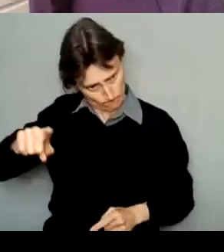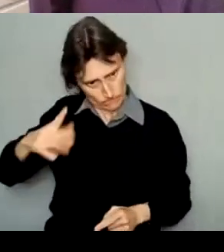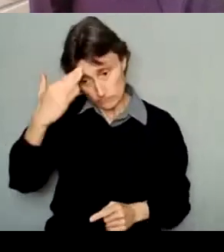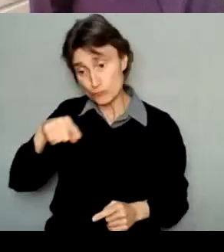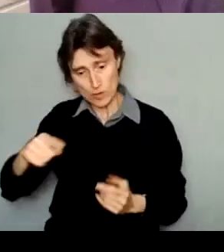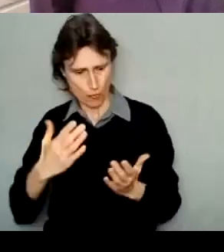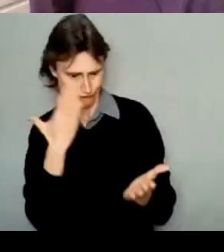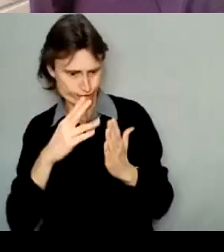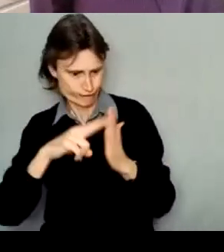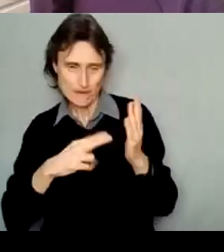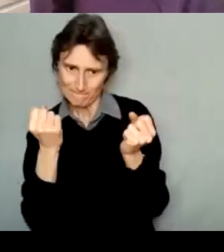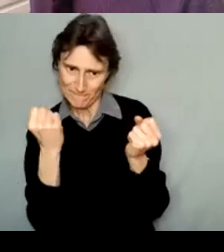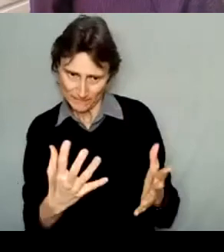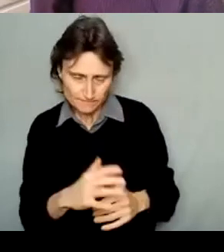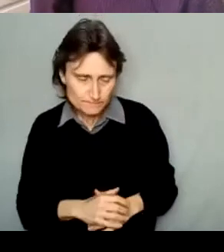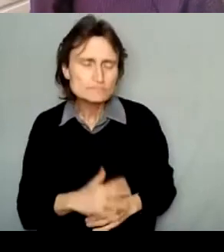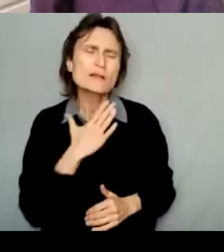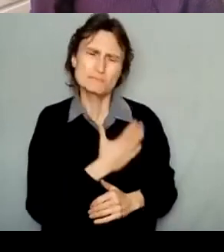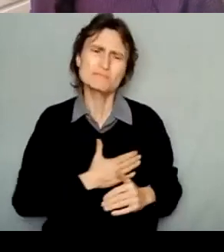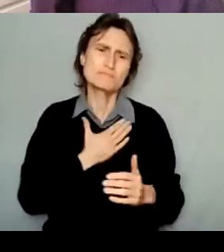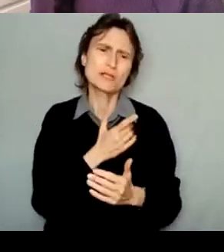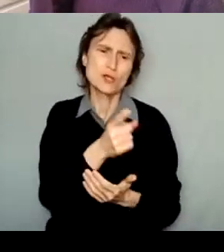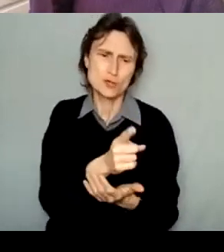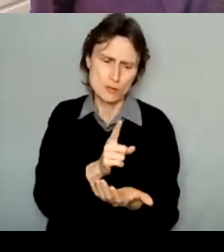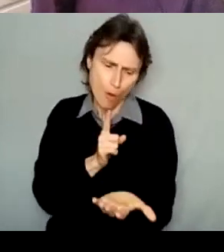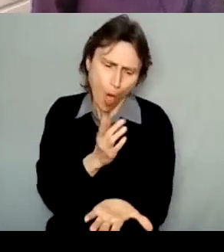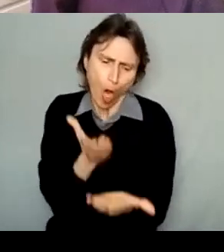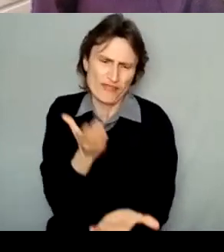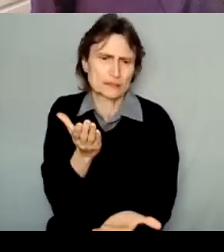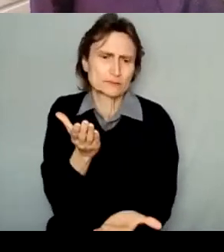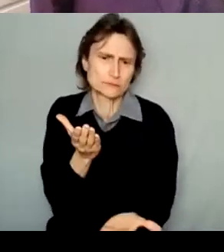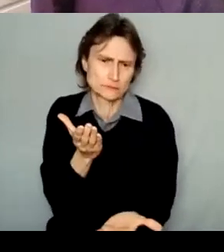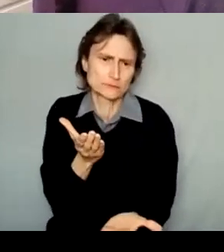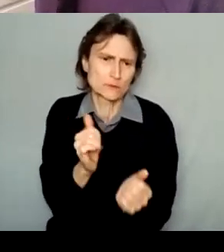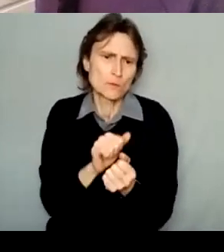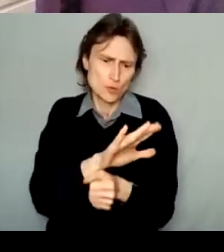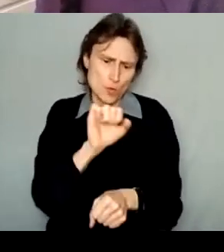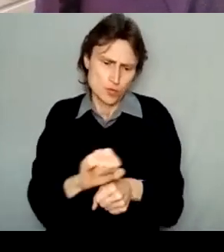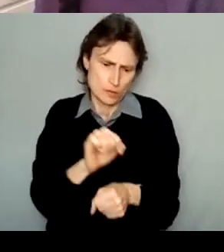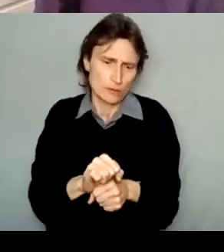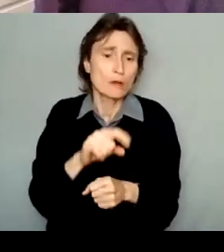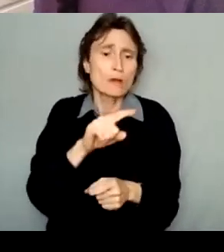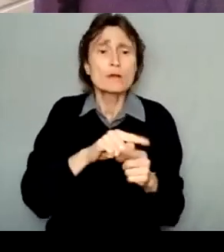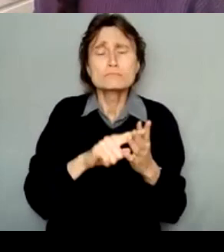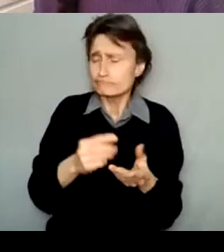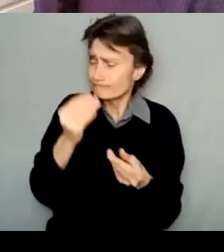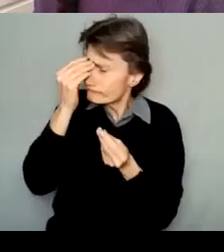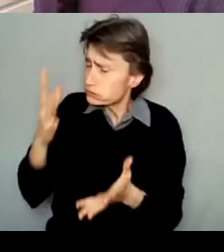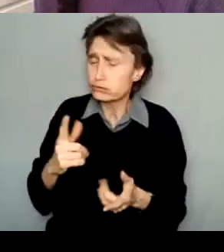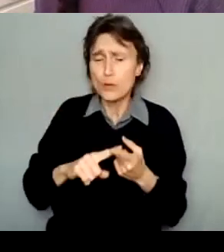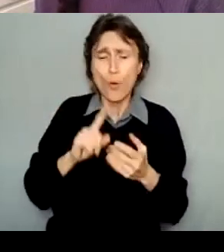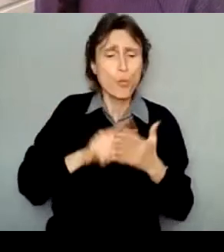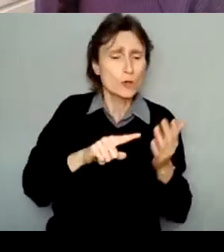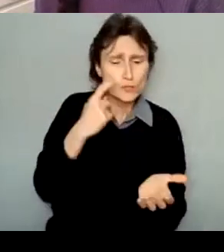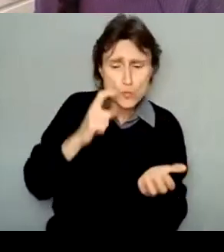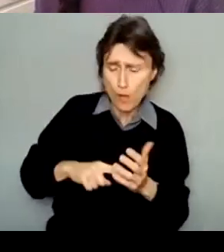Be authentic to where you are in your practice and career. Having an appreciative sense of what gaps, challenges, or barriers you